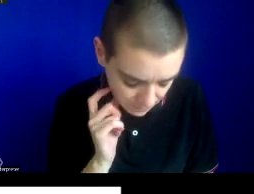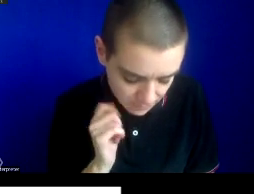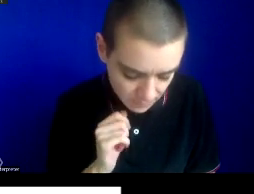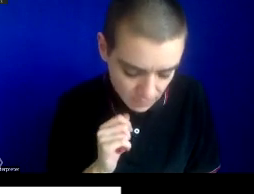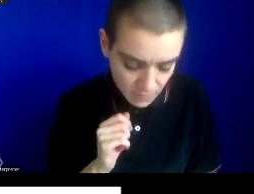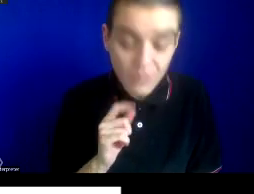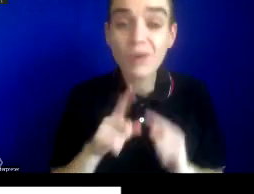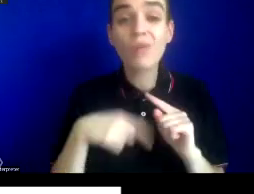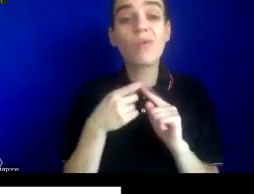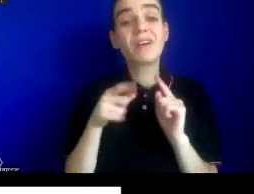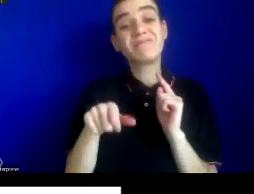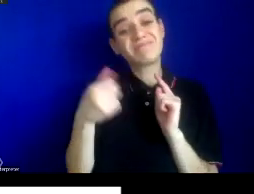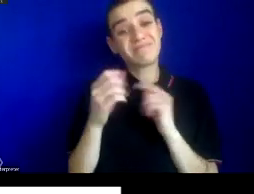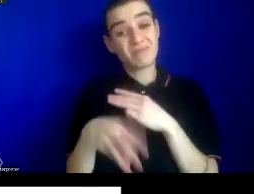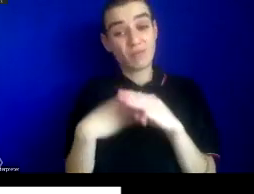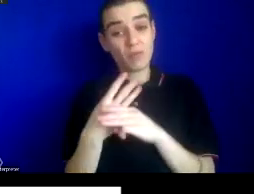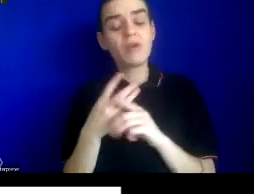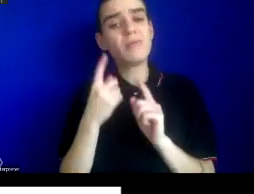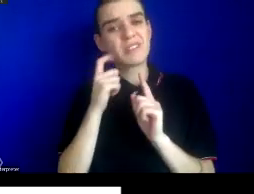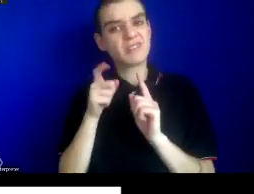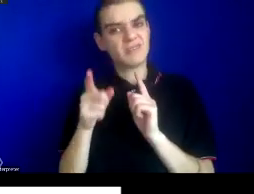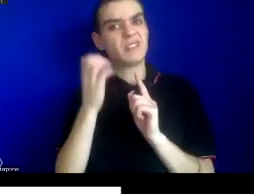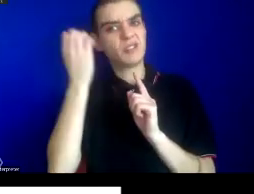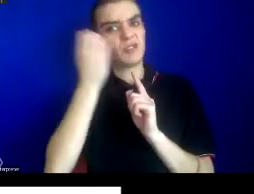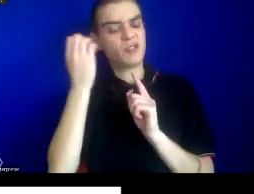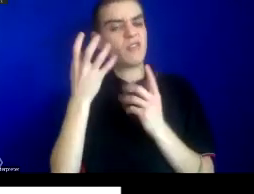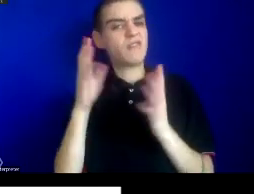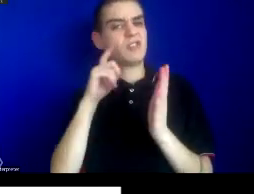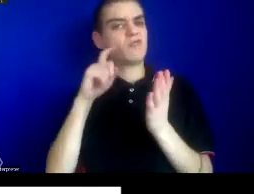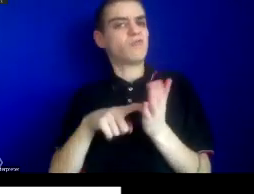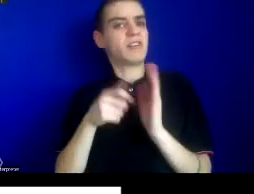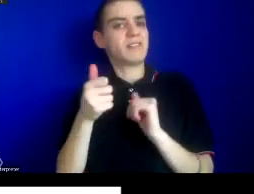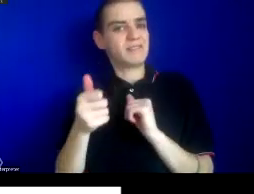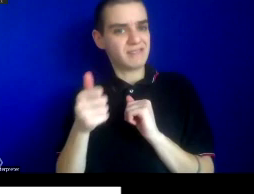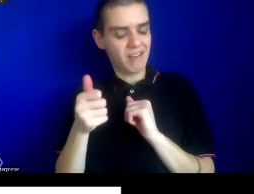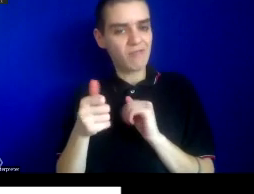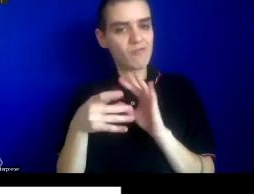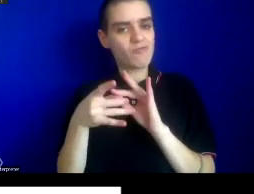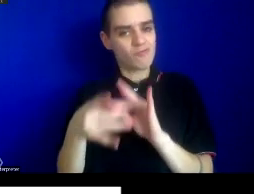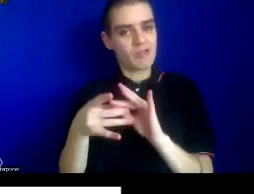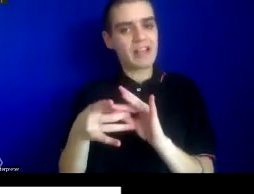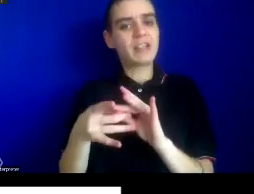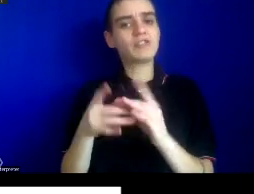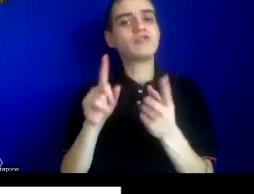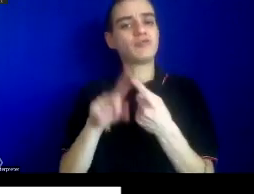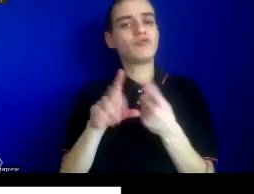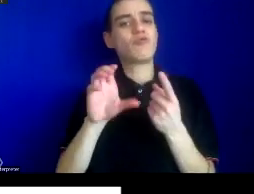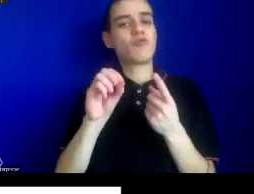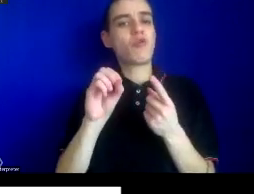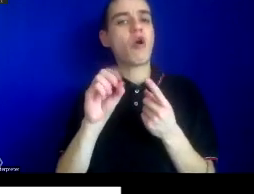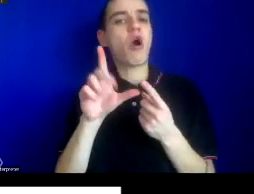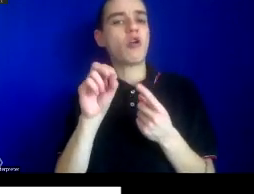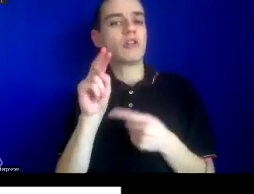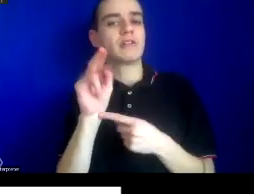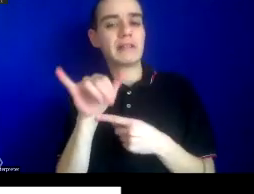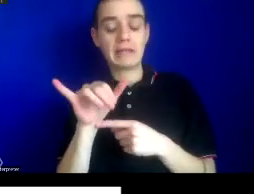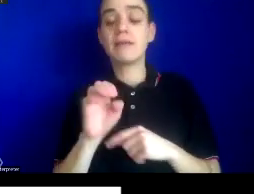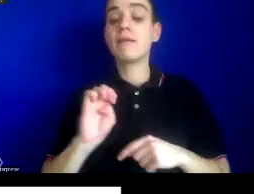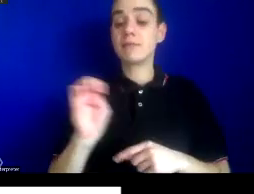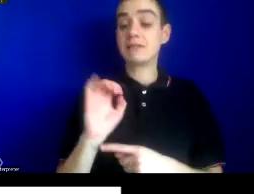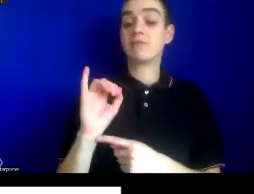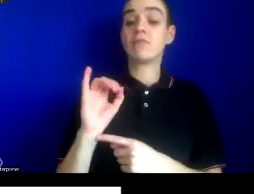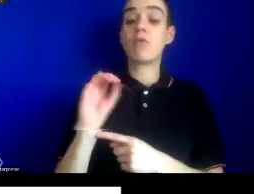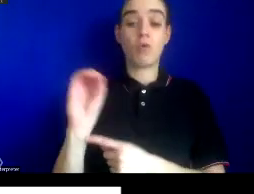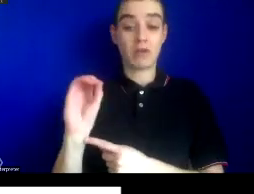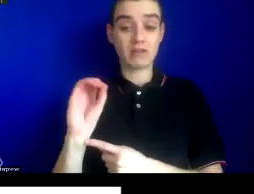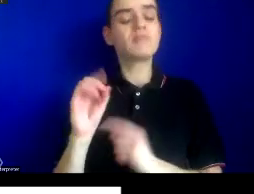world is colonizer to which Europe has recognized itself in relationship to its colonies. And epidemic Orientalism describes the underground